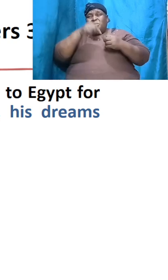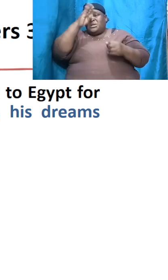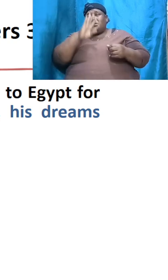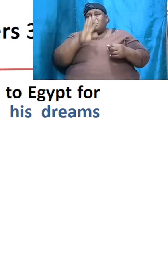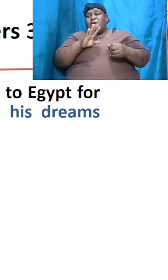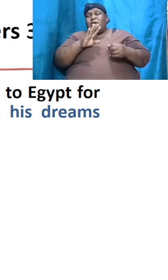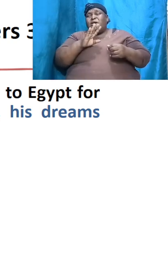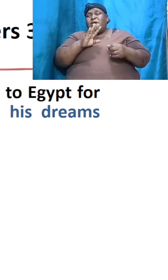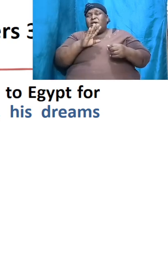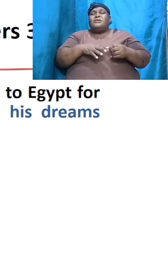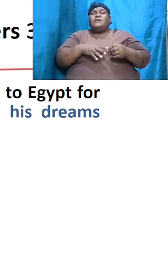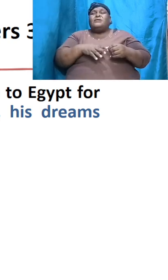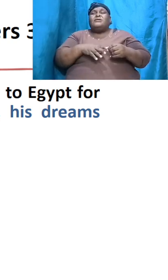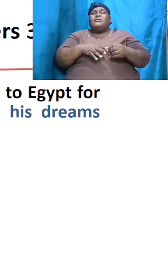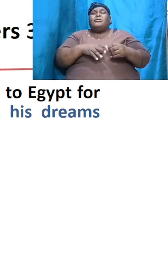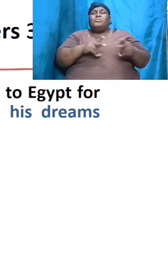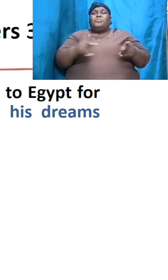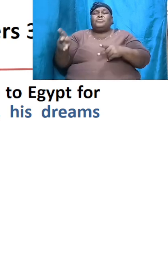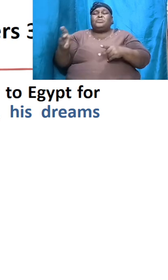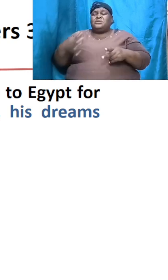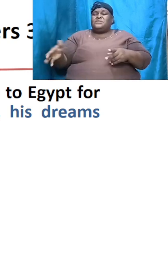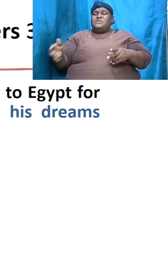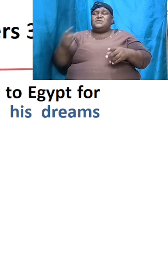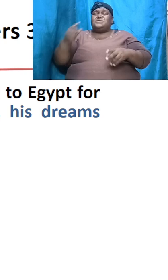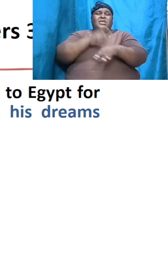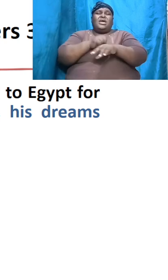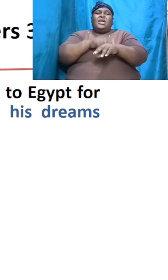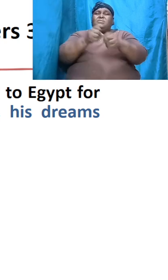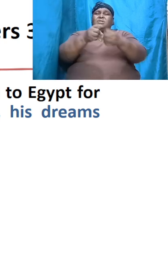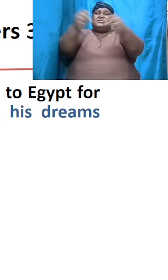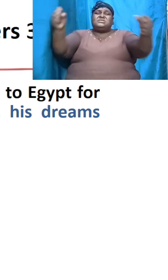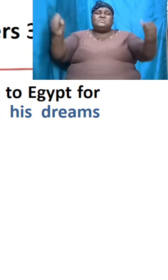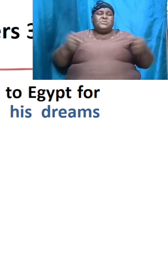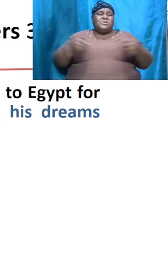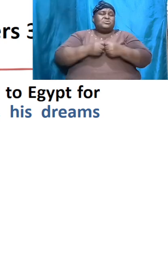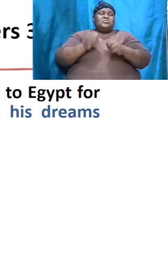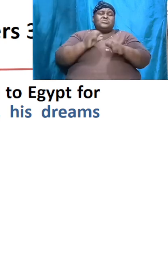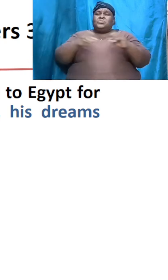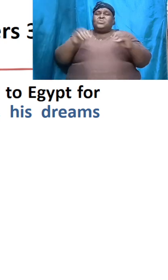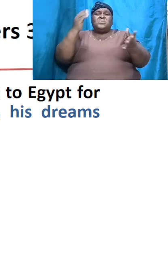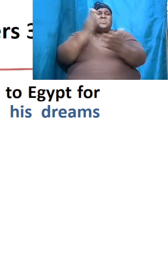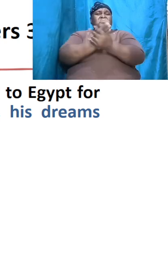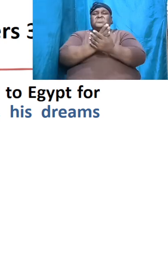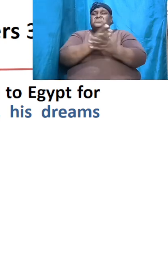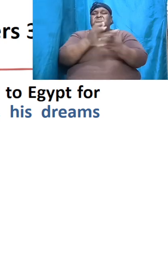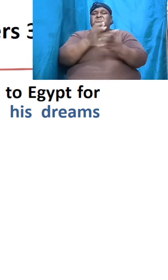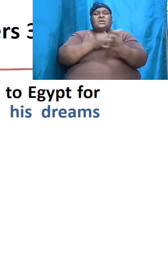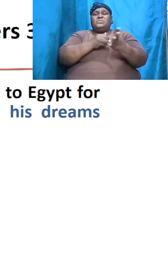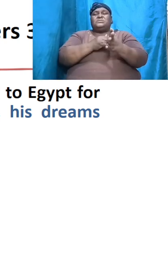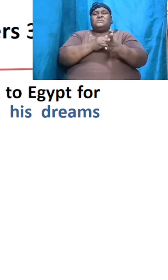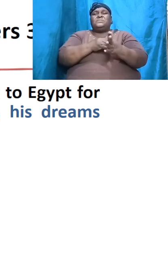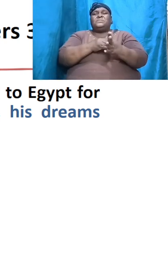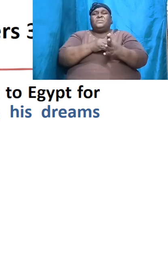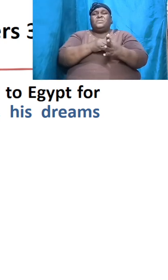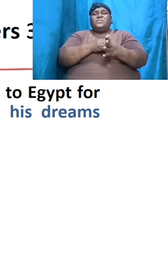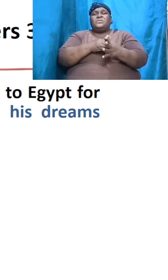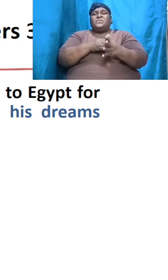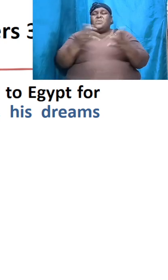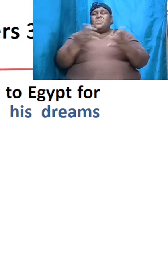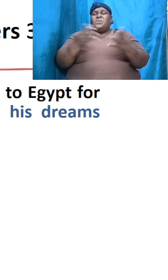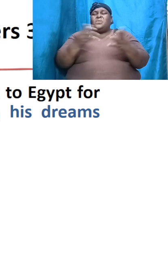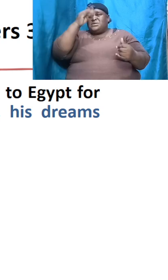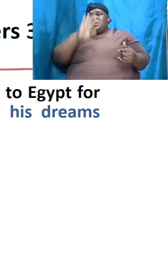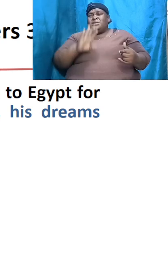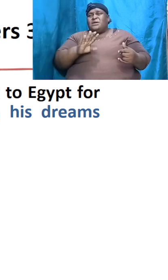Amen time and space does not stop it nothing at all stops what God